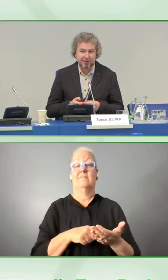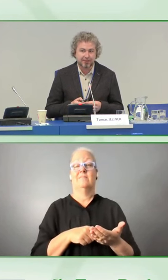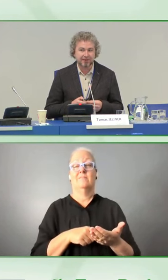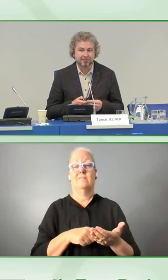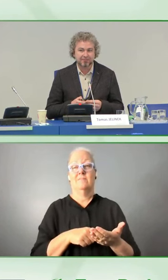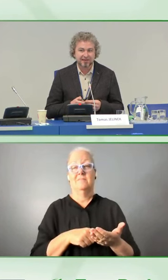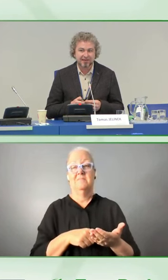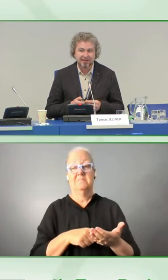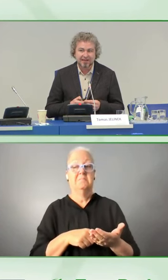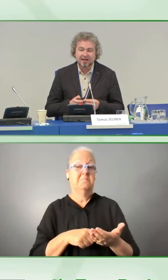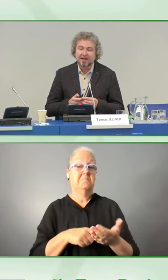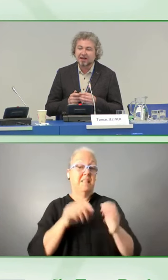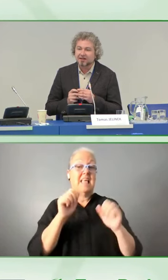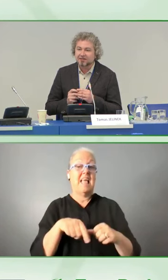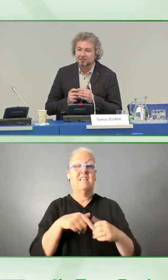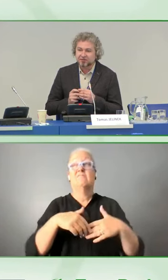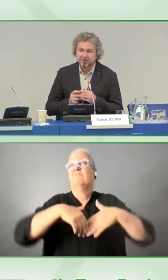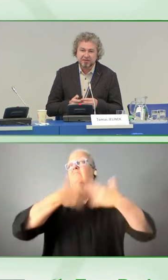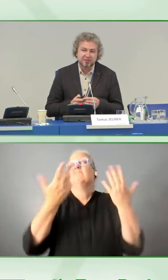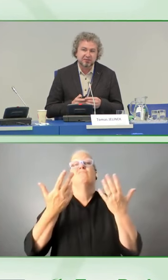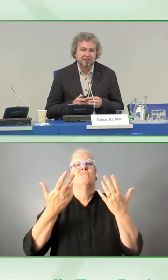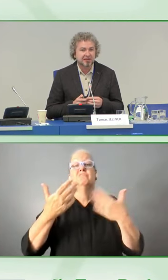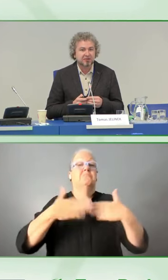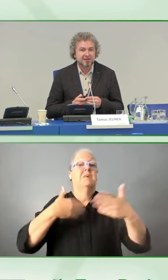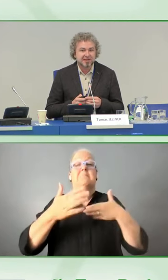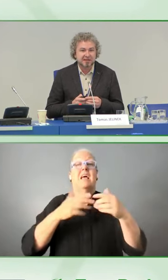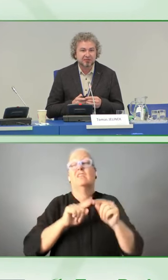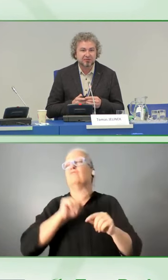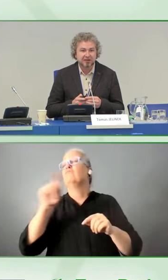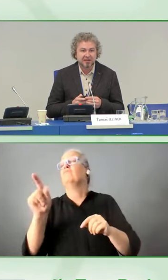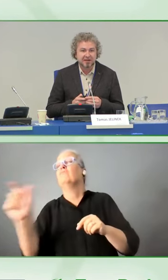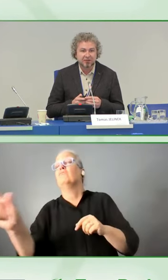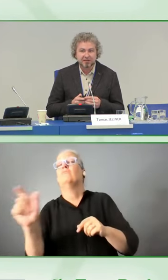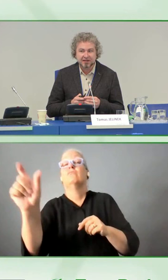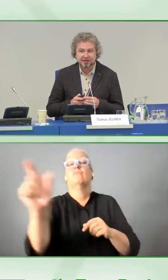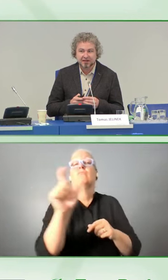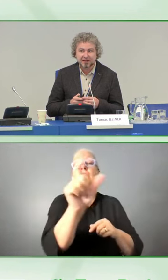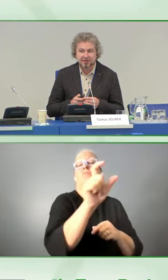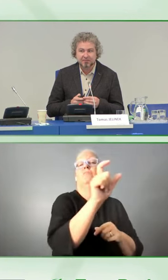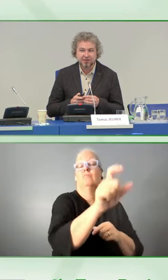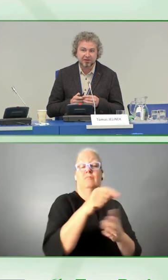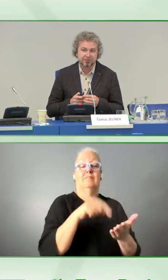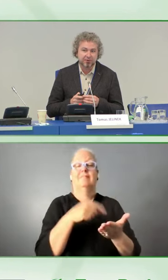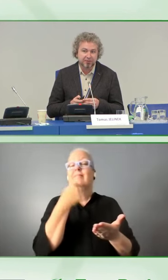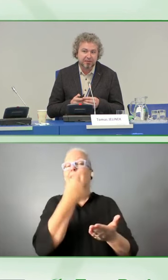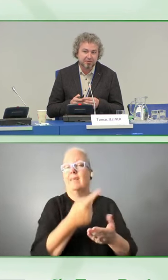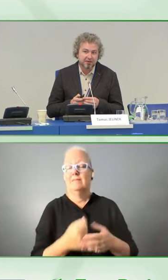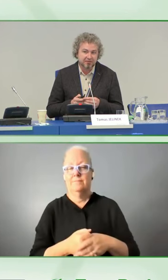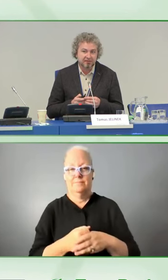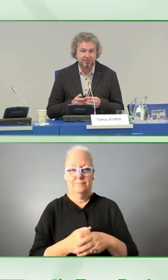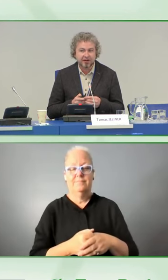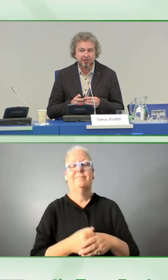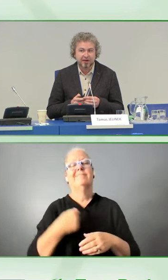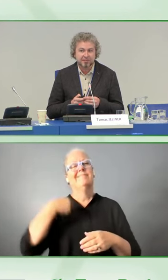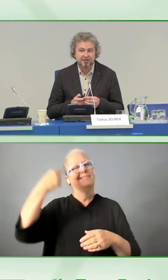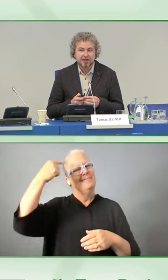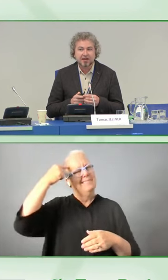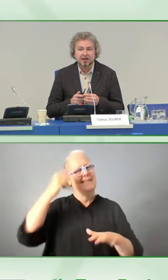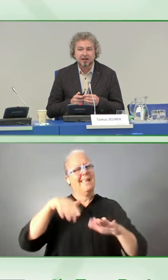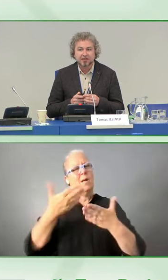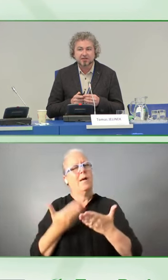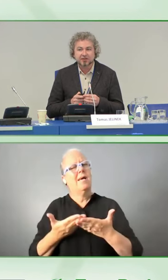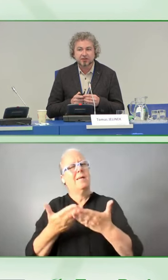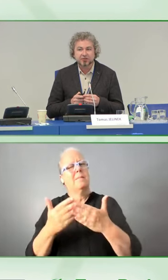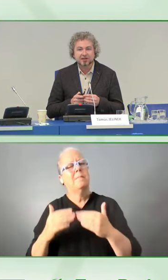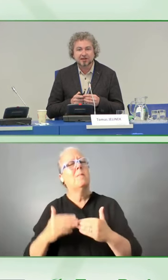use it everywhere. What we do, we are always trying to think how we can help more people with our app.